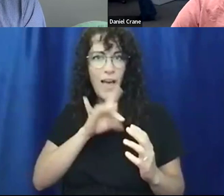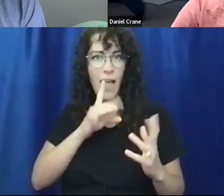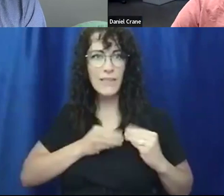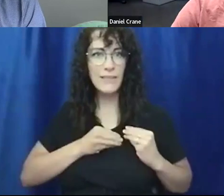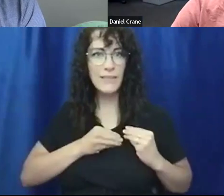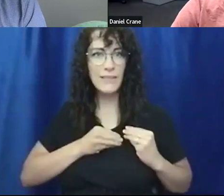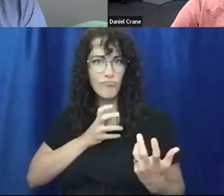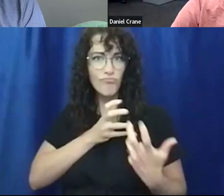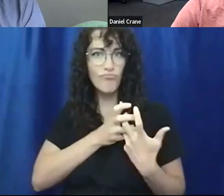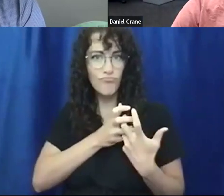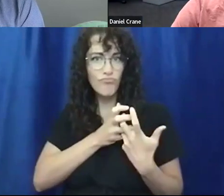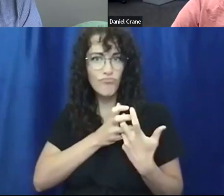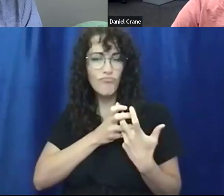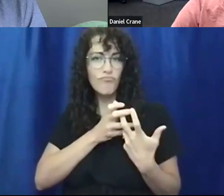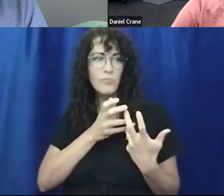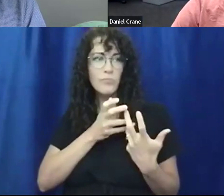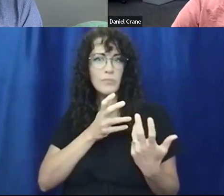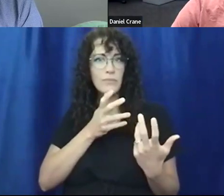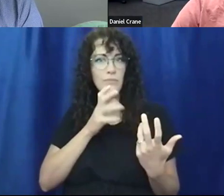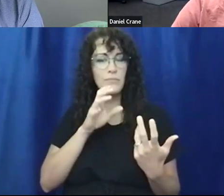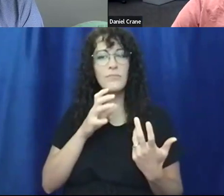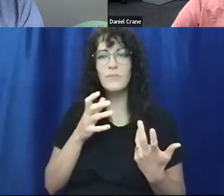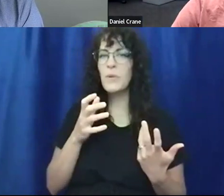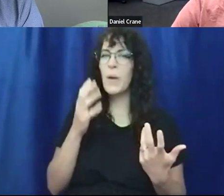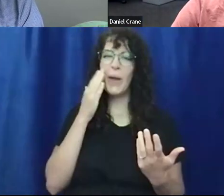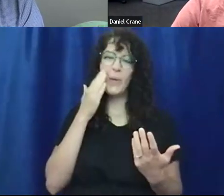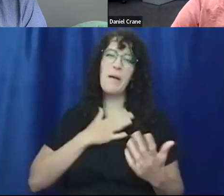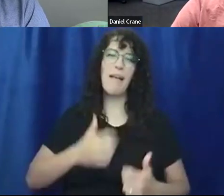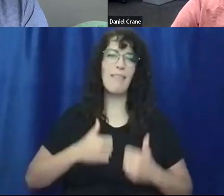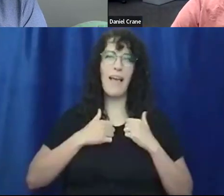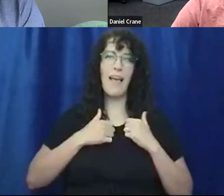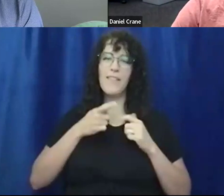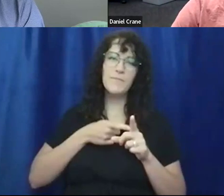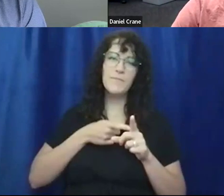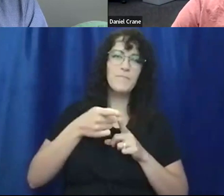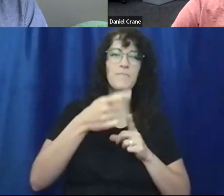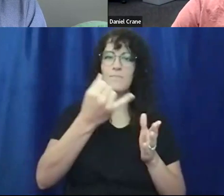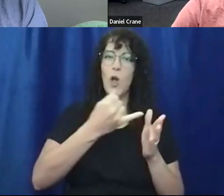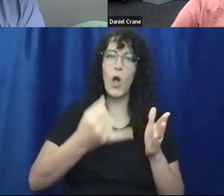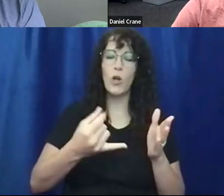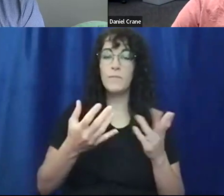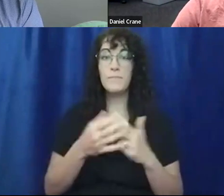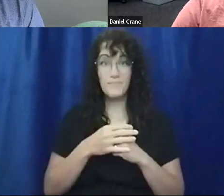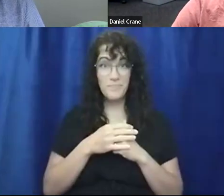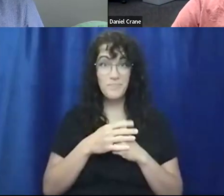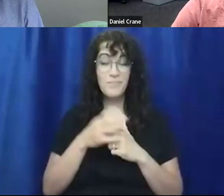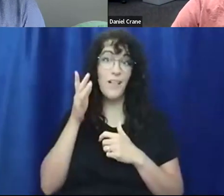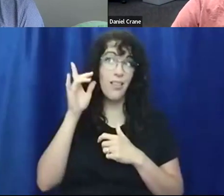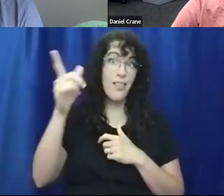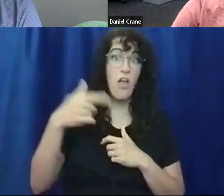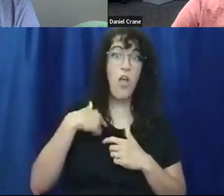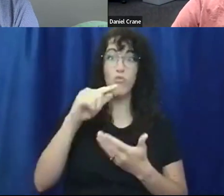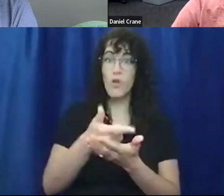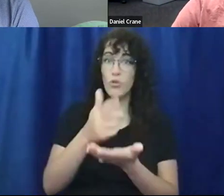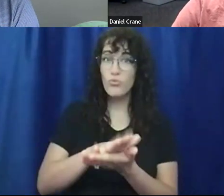So I knew I was always going to like, you know, somehow live my life in the arts. Um, fast forward, I graduate from school, I'm working